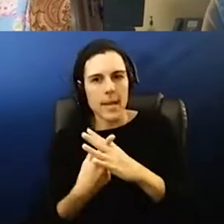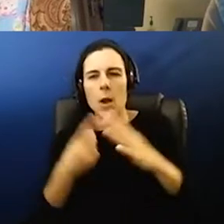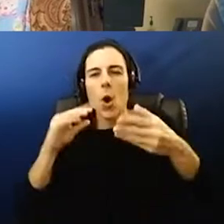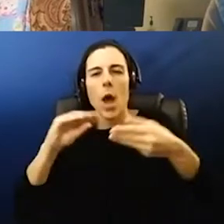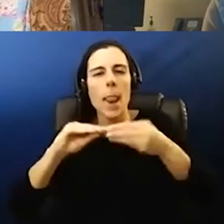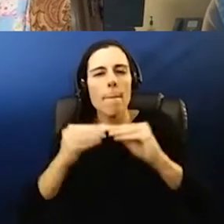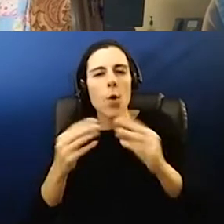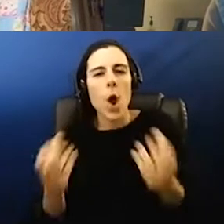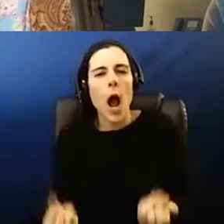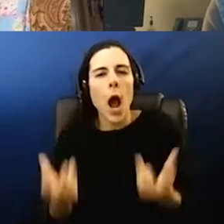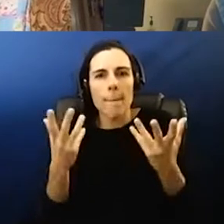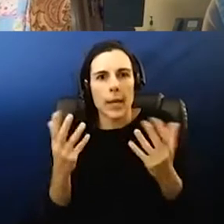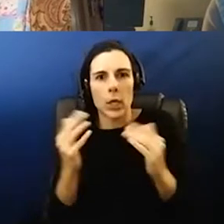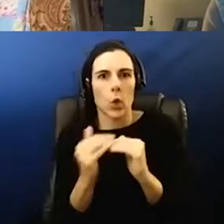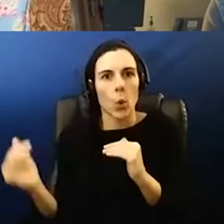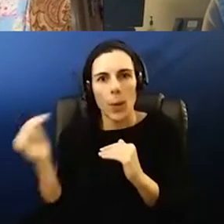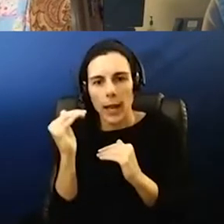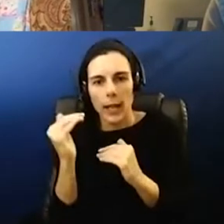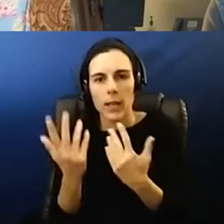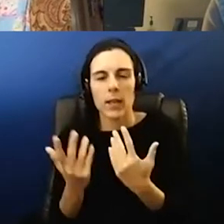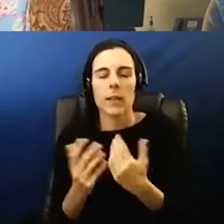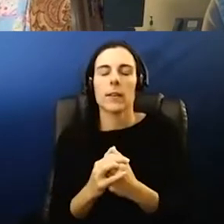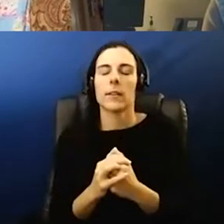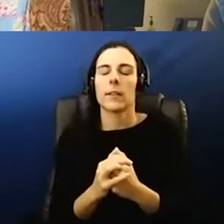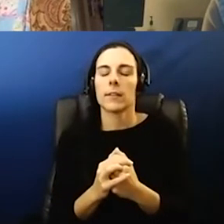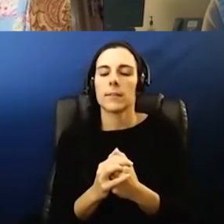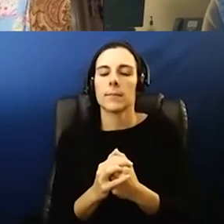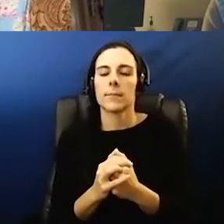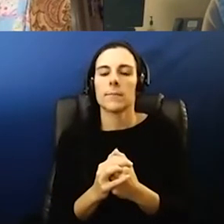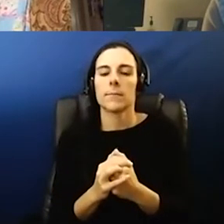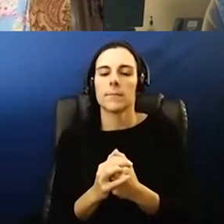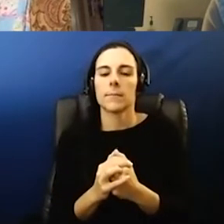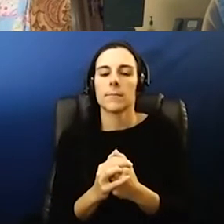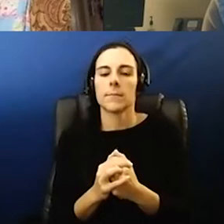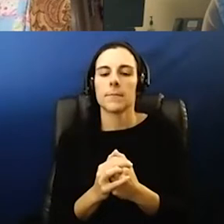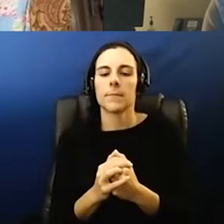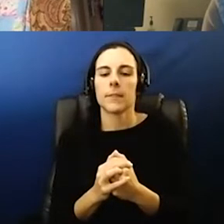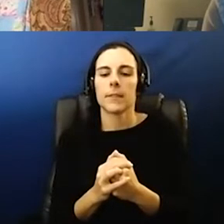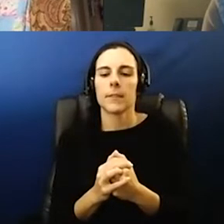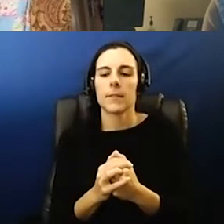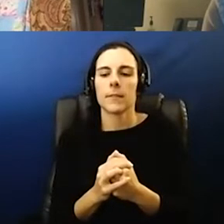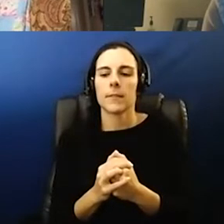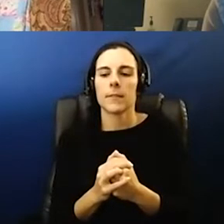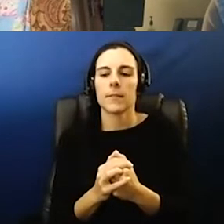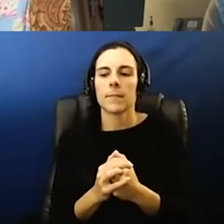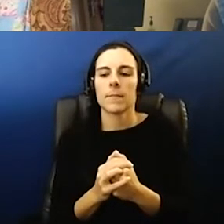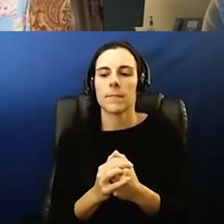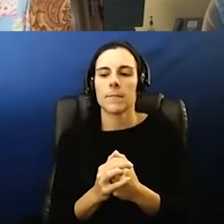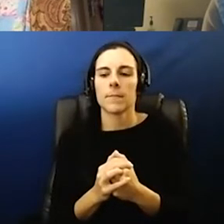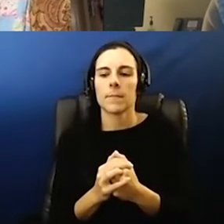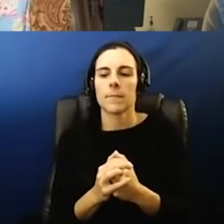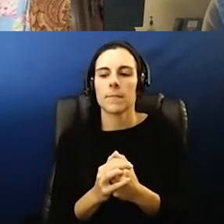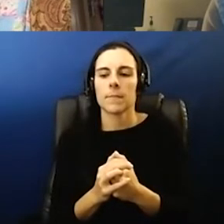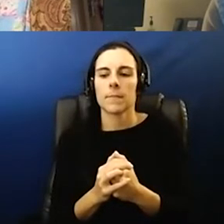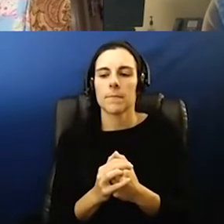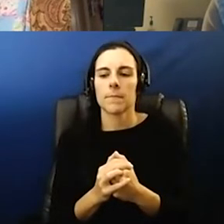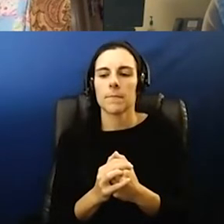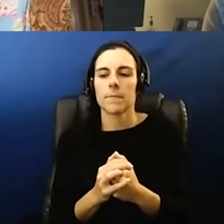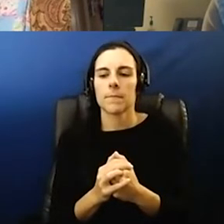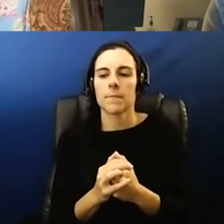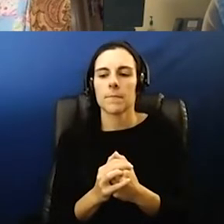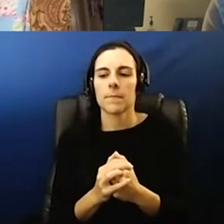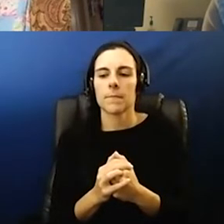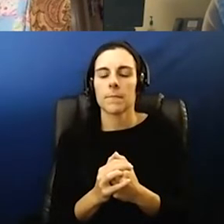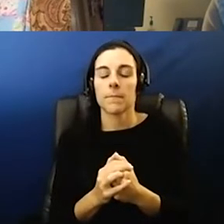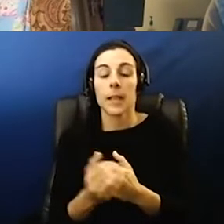how many is too many um and if and again if if if that is sort of that you have that sort of tipping point of